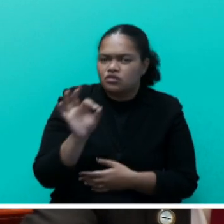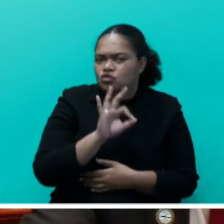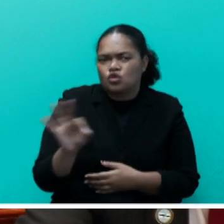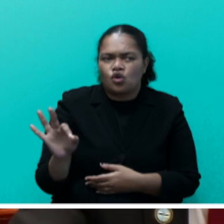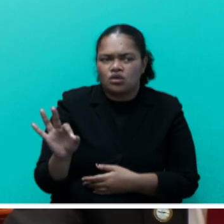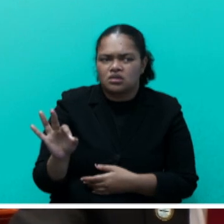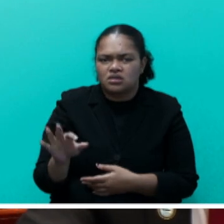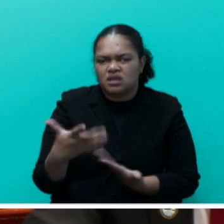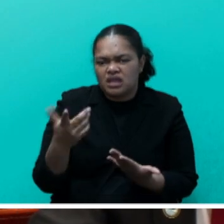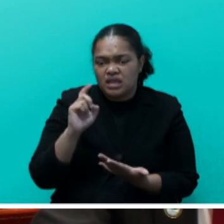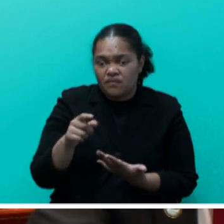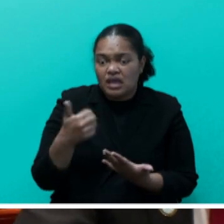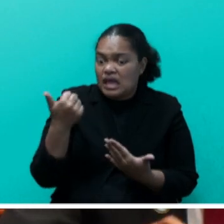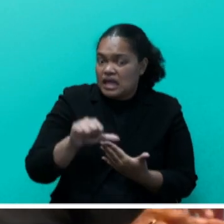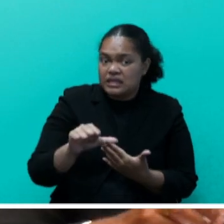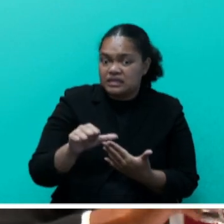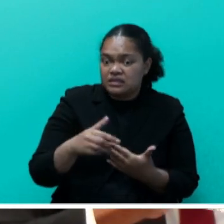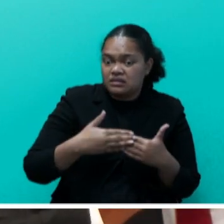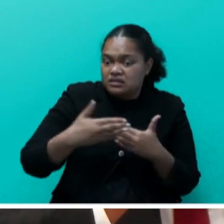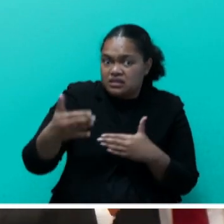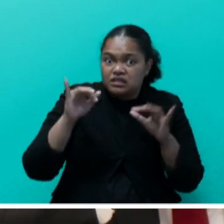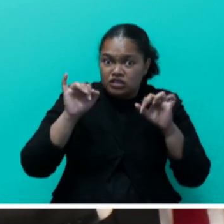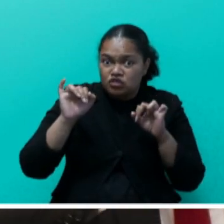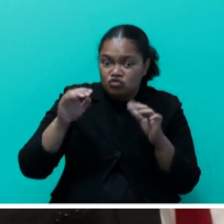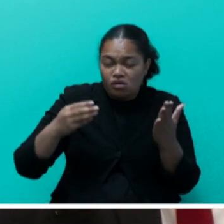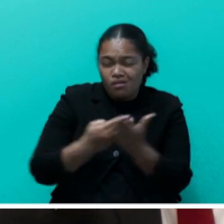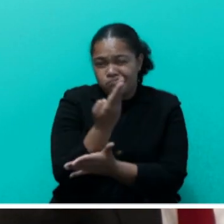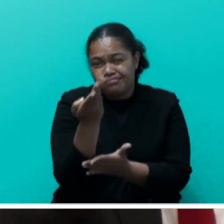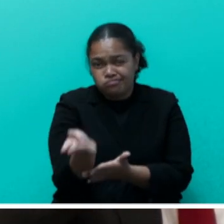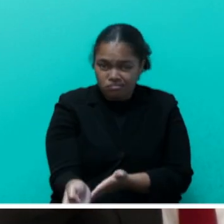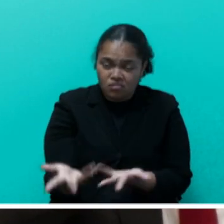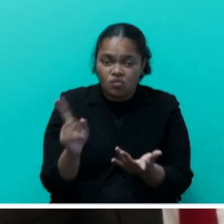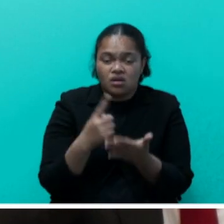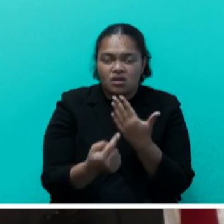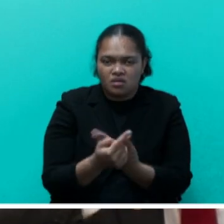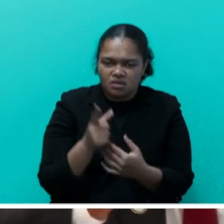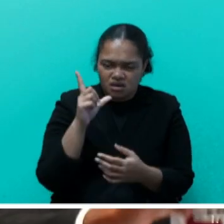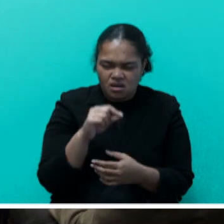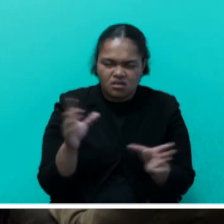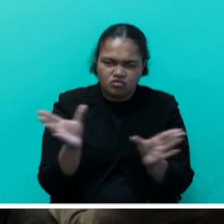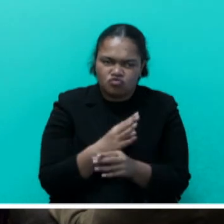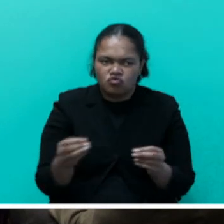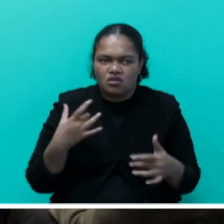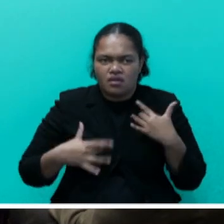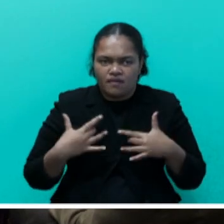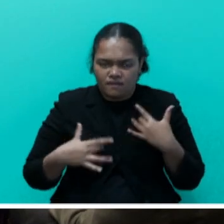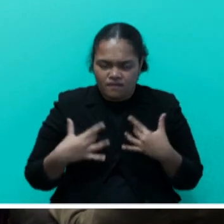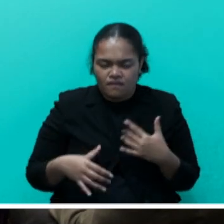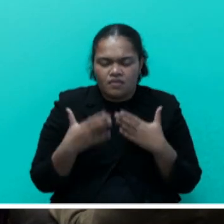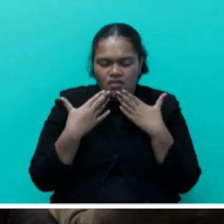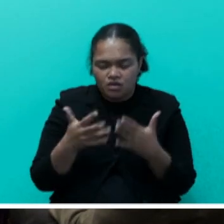in any of these undue situations and may cost us more, more so of a life. Thank you, sir. Thank you.